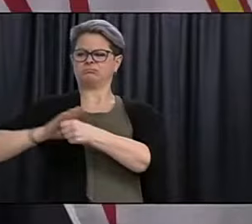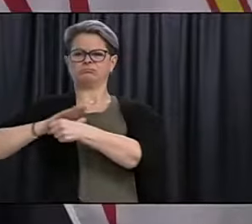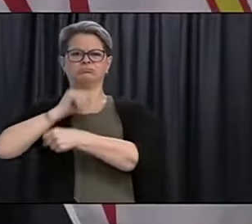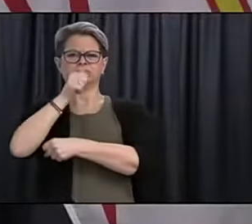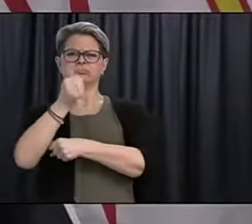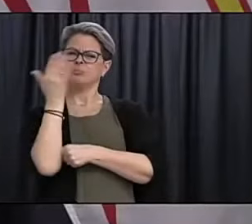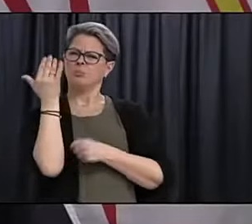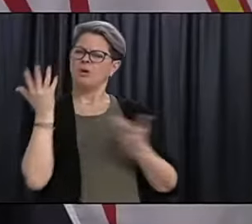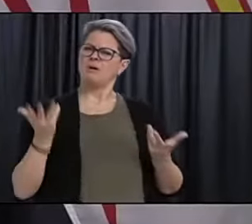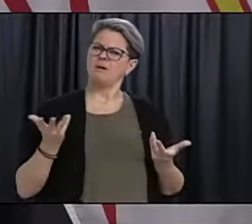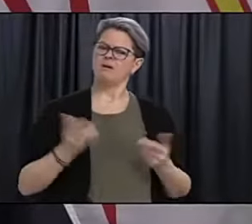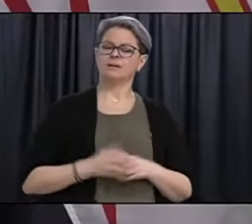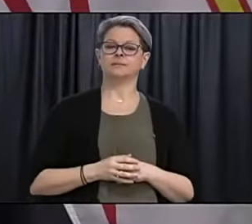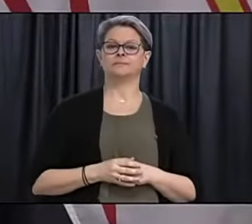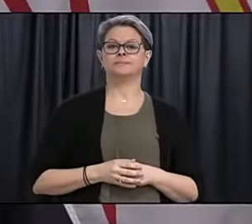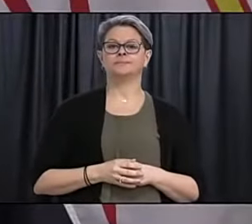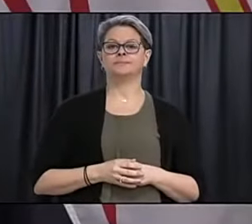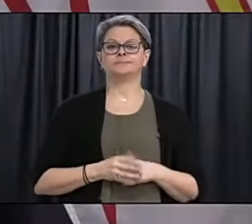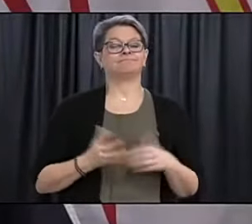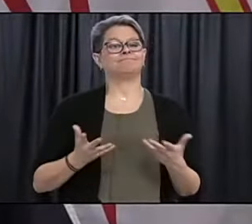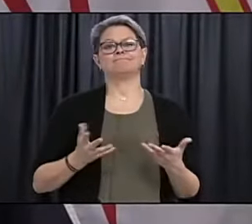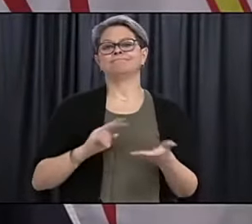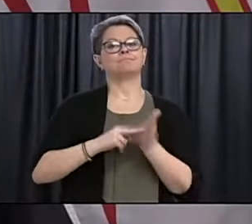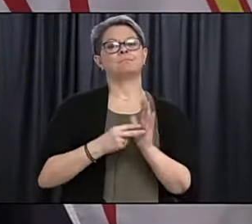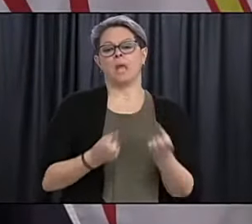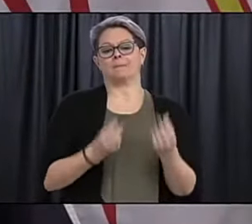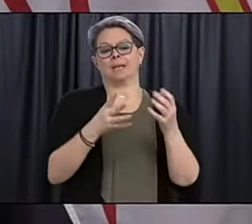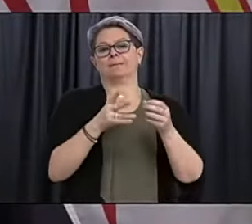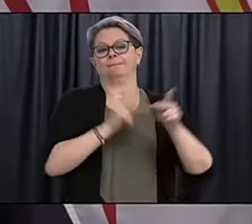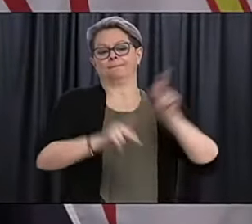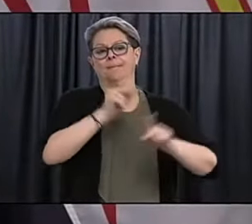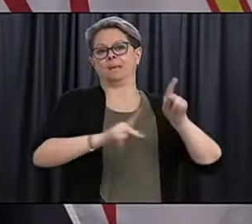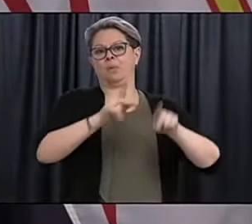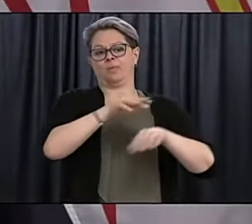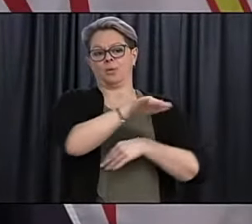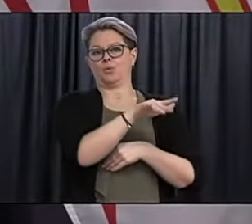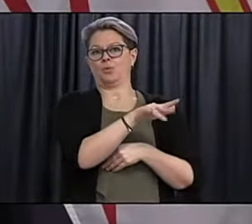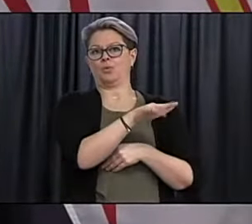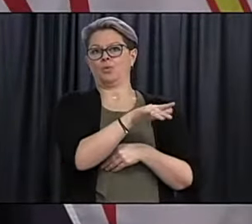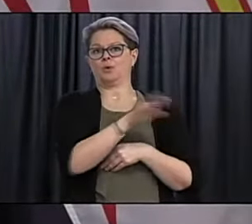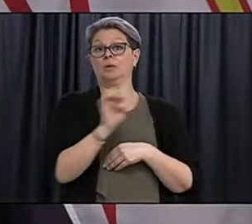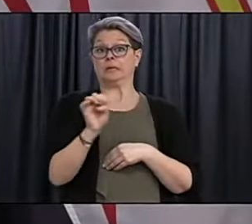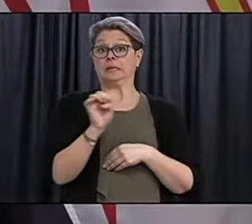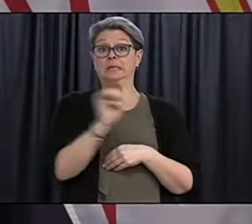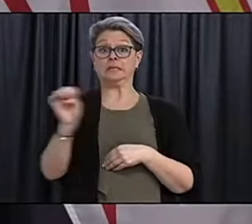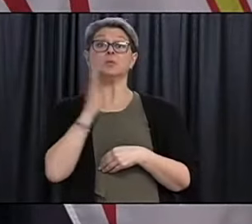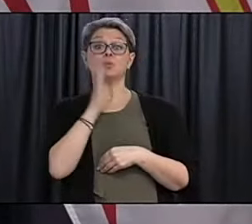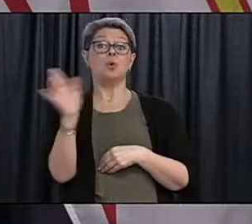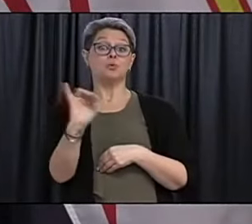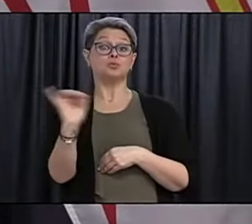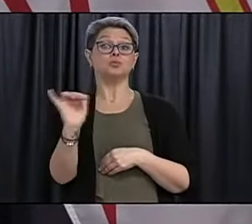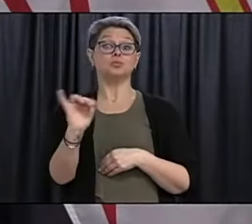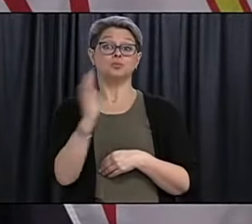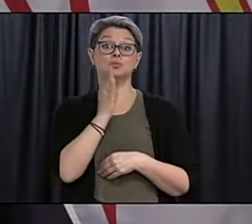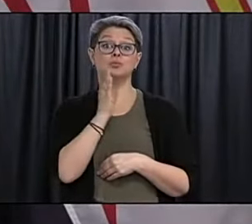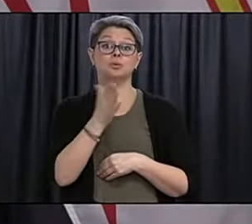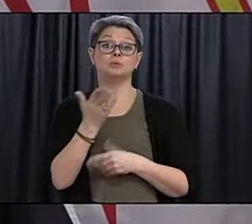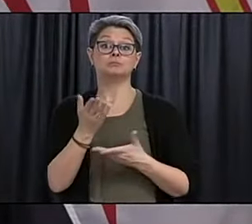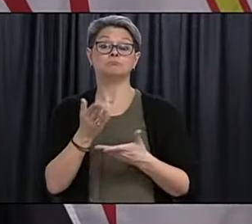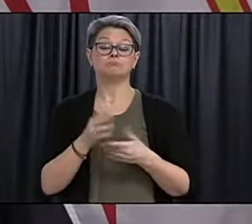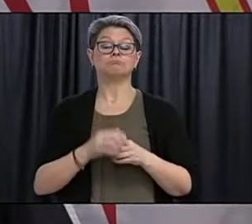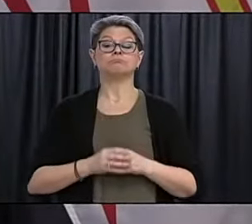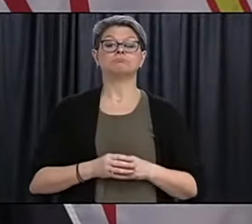I think some of it just has to do with numbers of people, but Eastern will be starting as well, to the best of my knowledge.